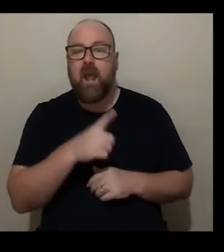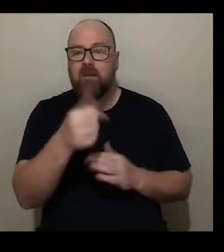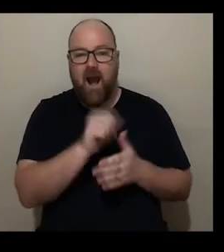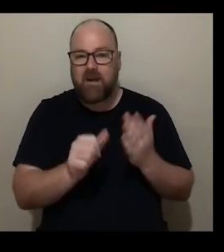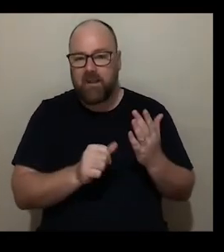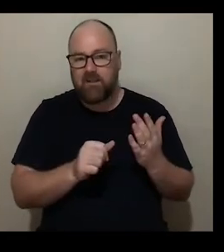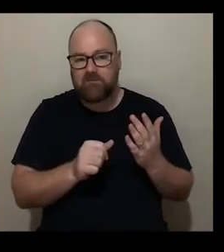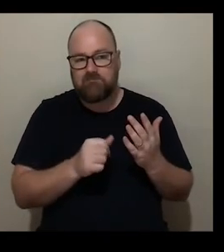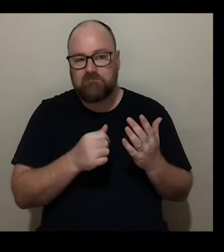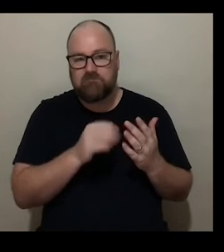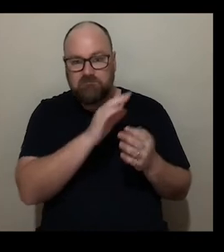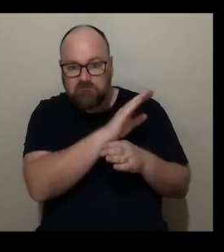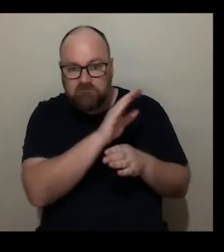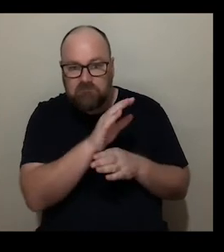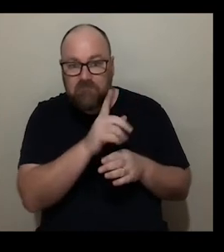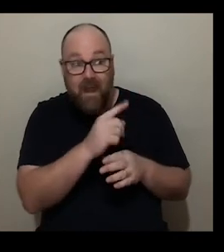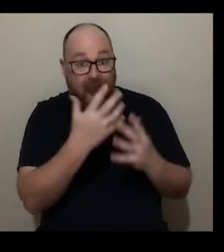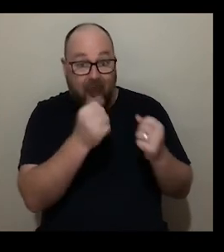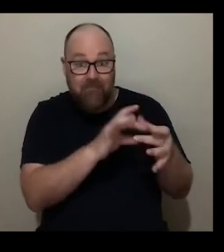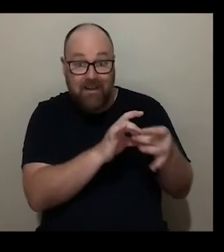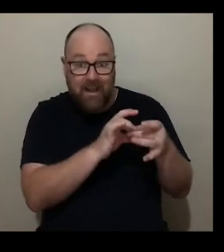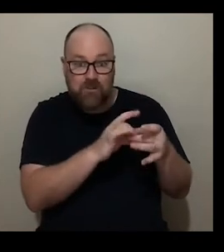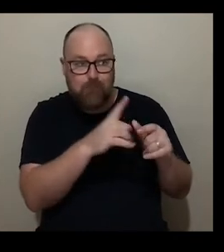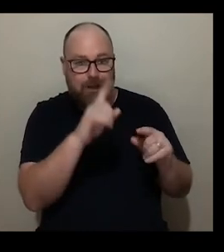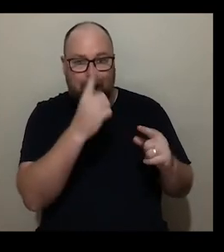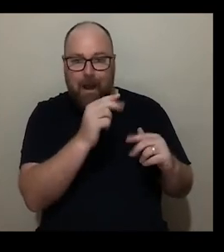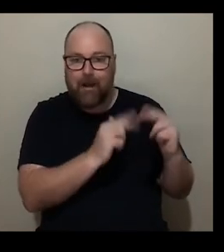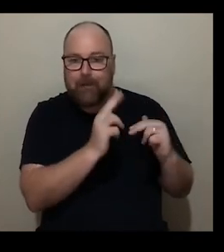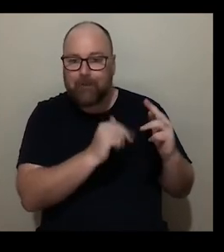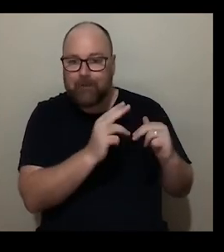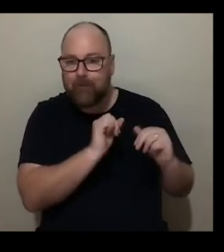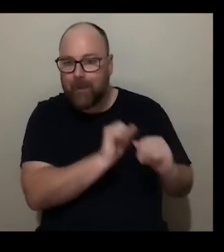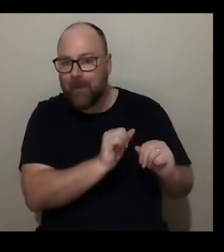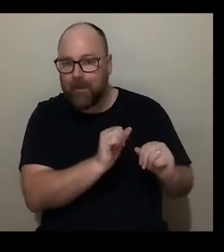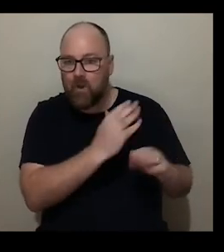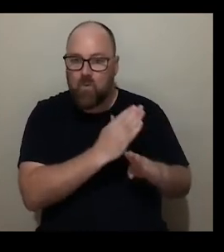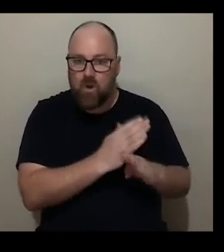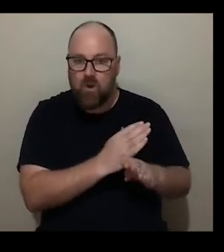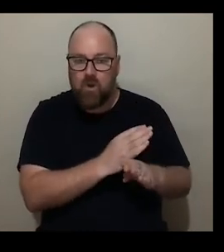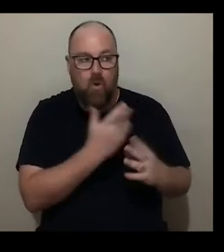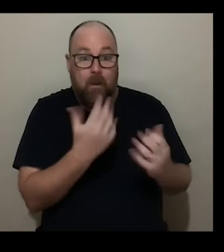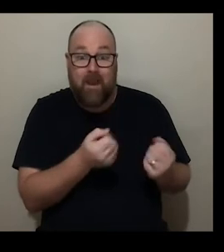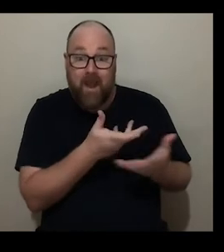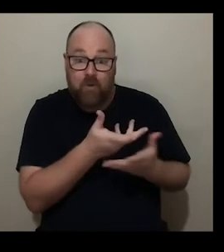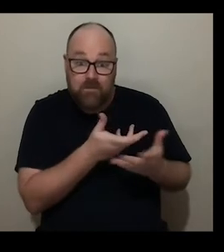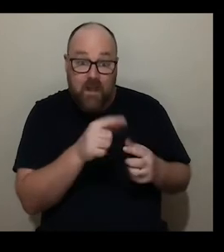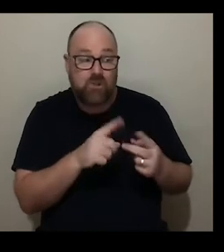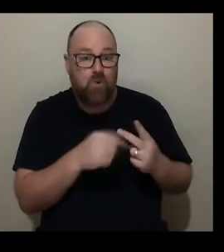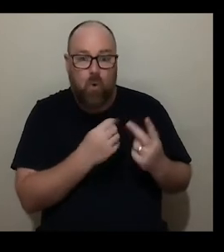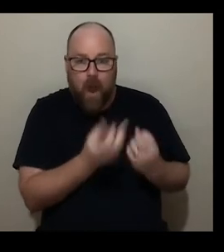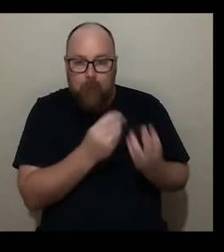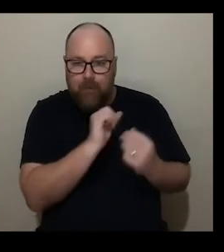who maybe have a connection but have never had any money to develop on that so it might be a conversation or the sketching out of an idea over zoom